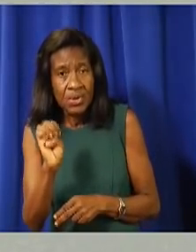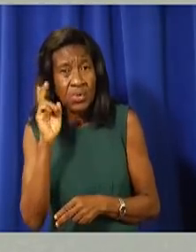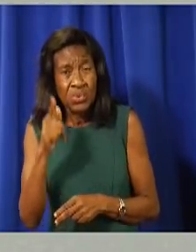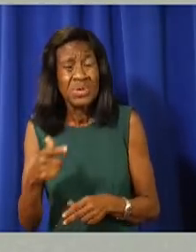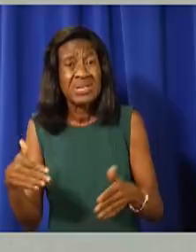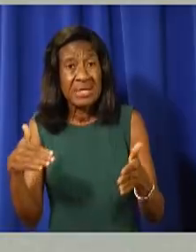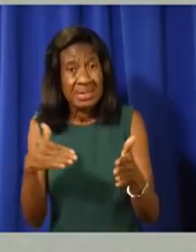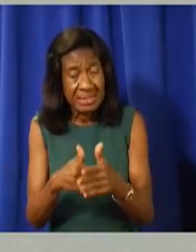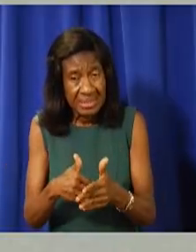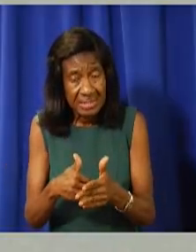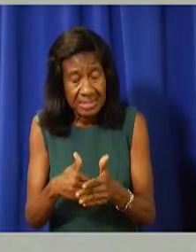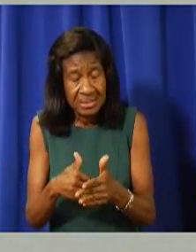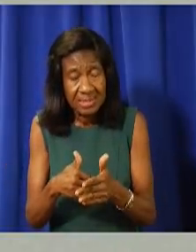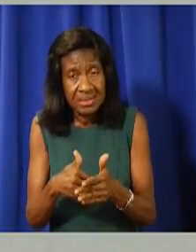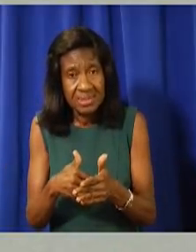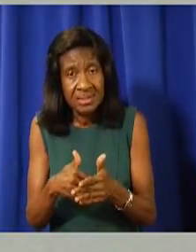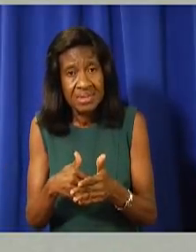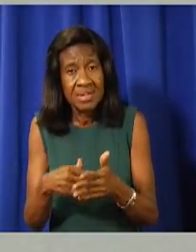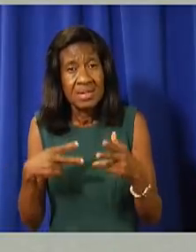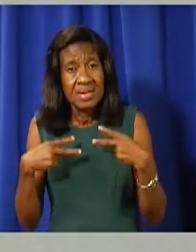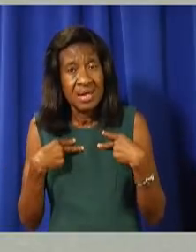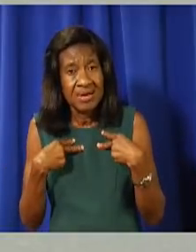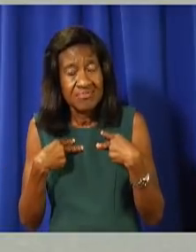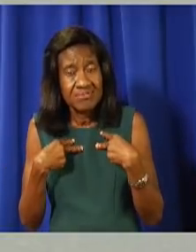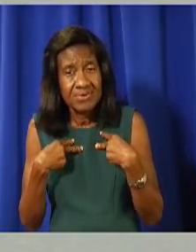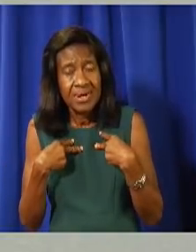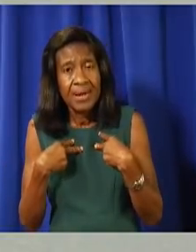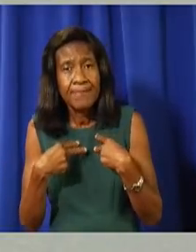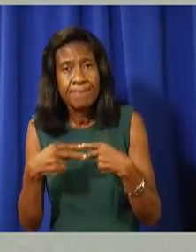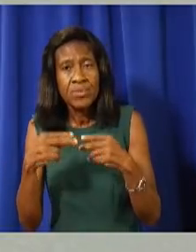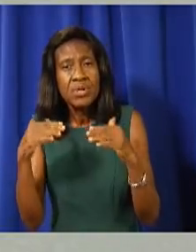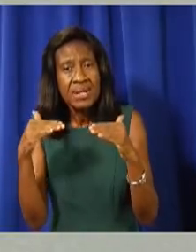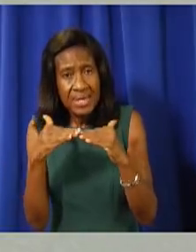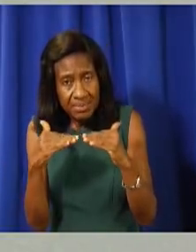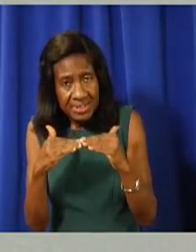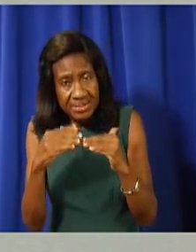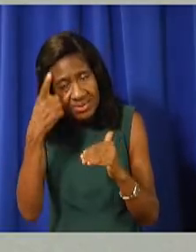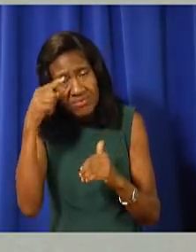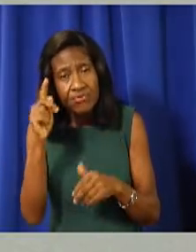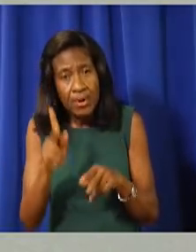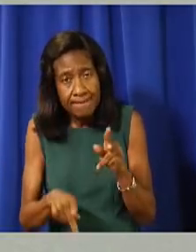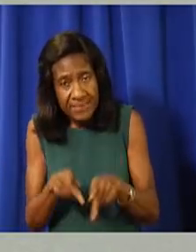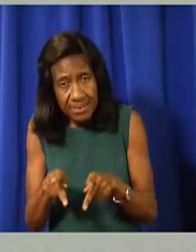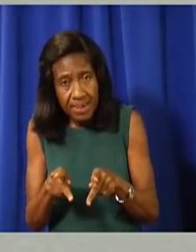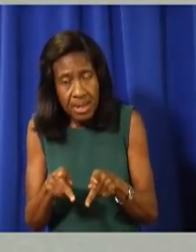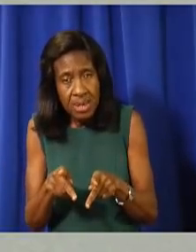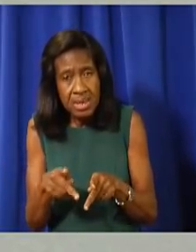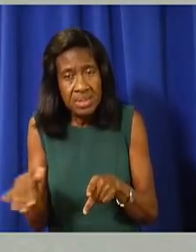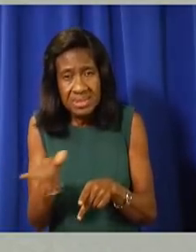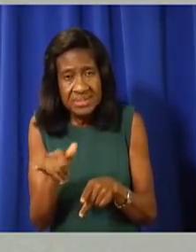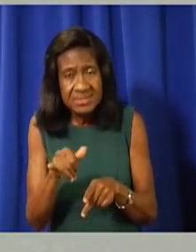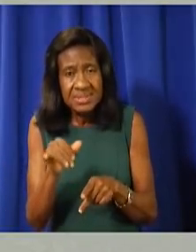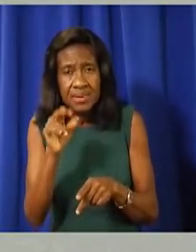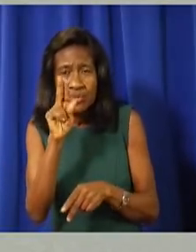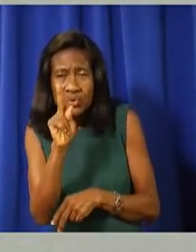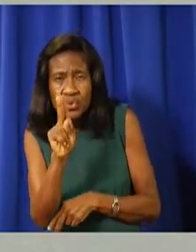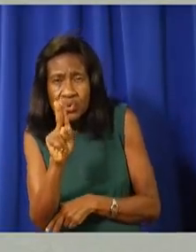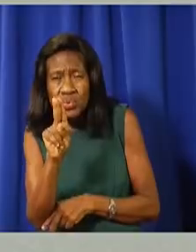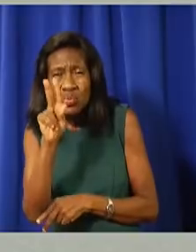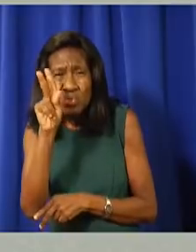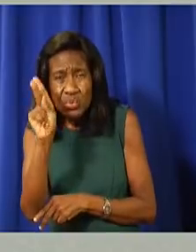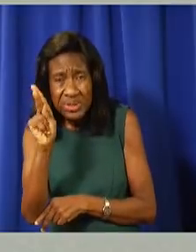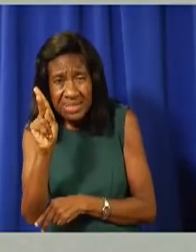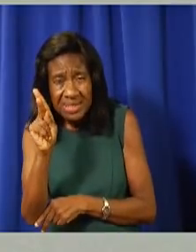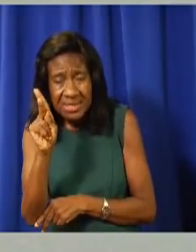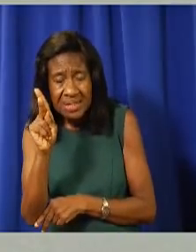or case numbers have quickly spiked. And just five days ago, the United Kingdom reported its worst COVID-19